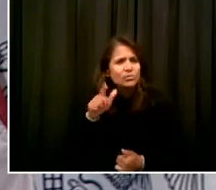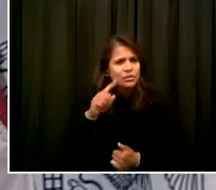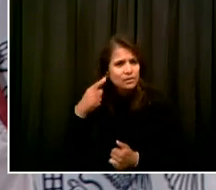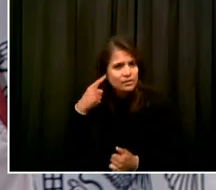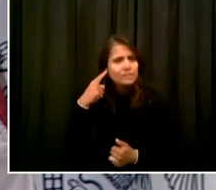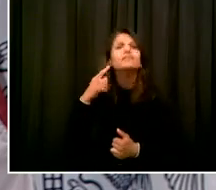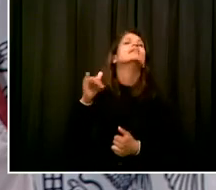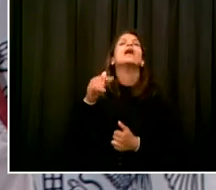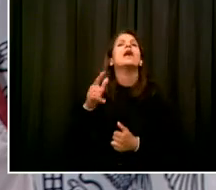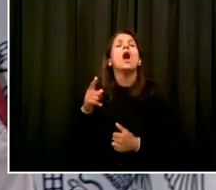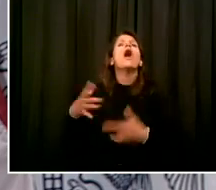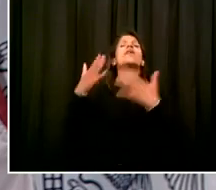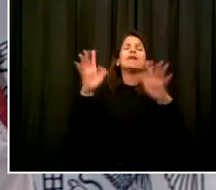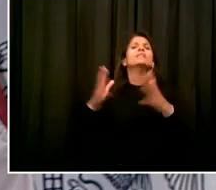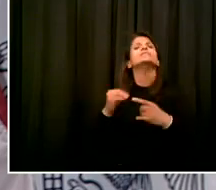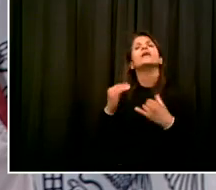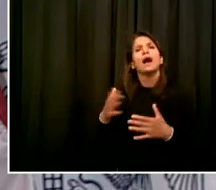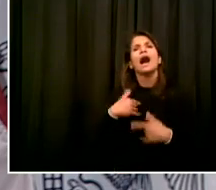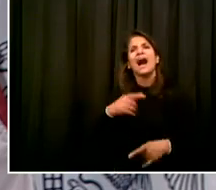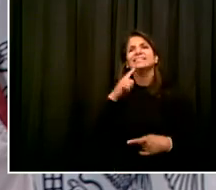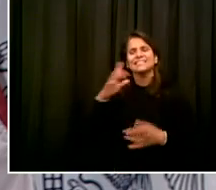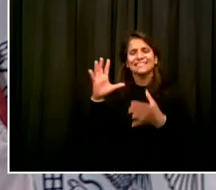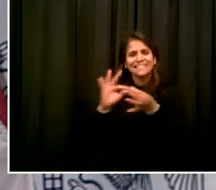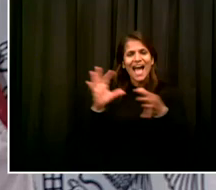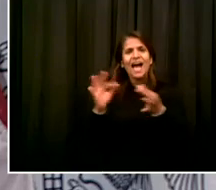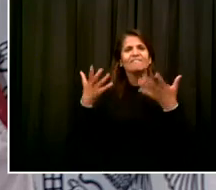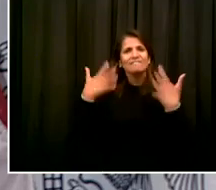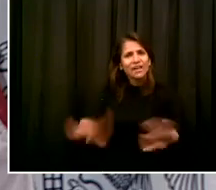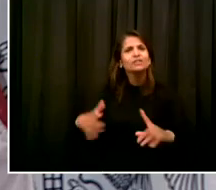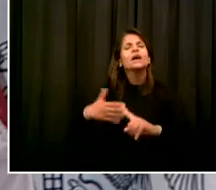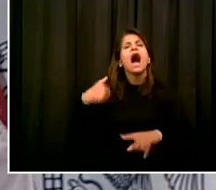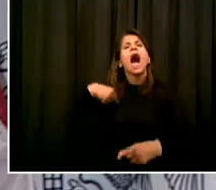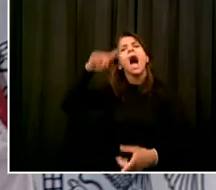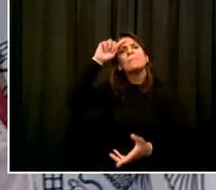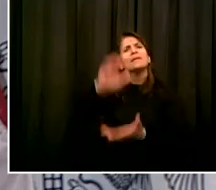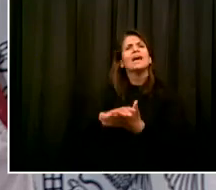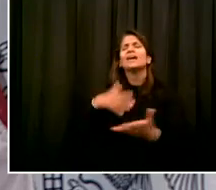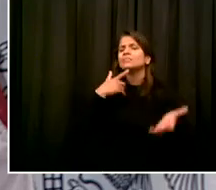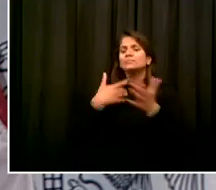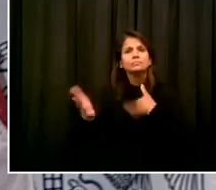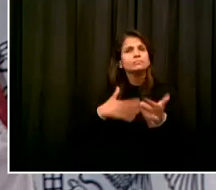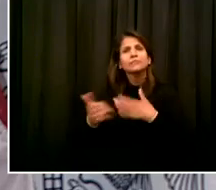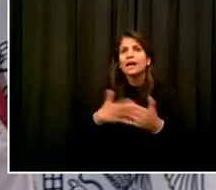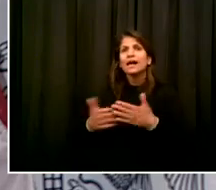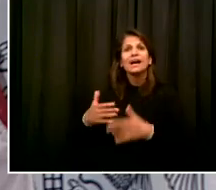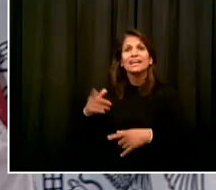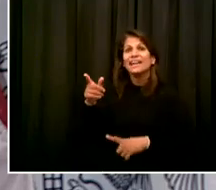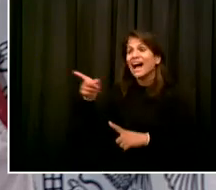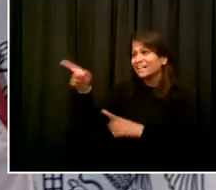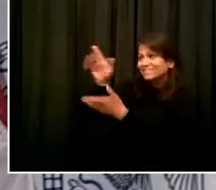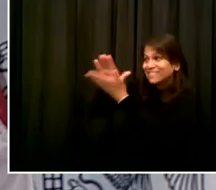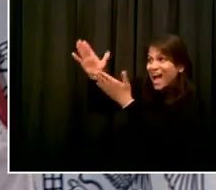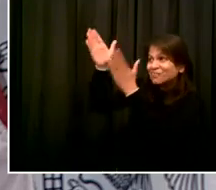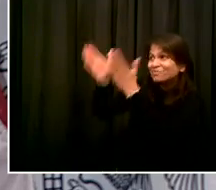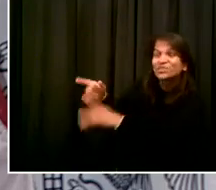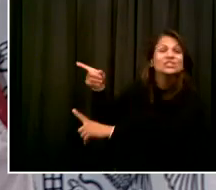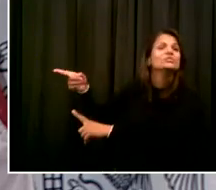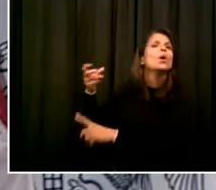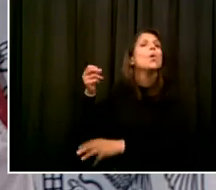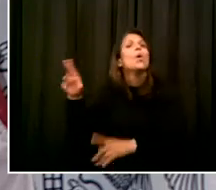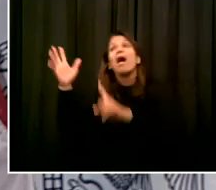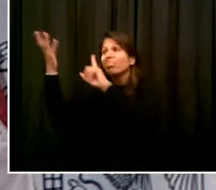whether you're nice to the guy or not, or say nice things. You're right. He does love his flattery, but this is not about that.